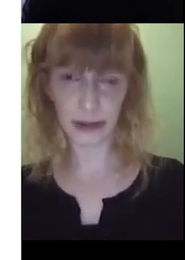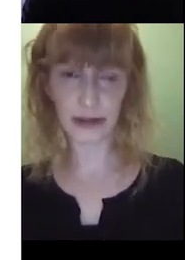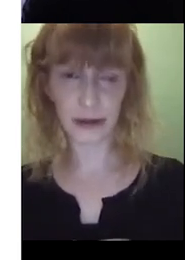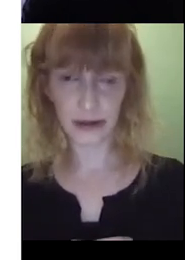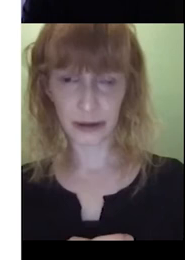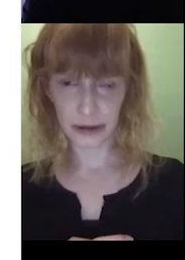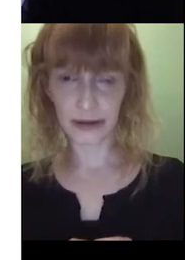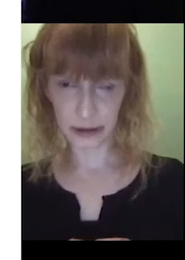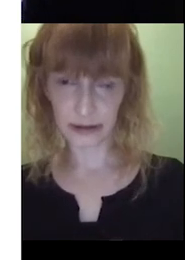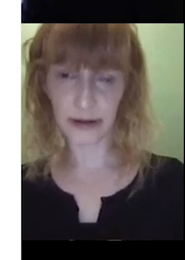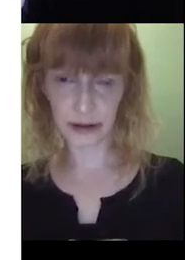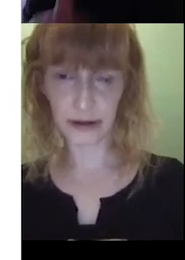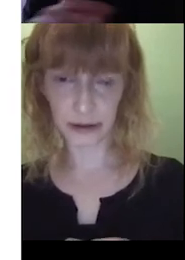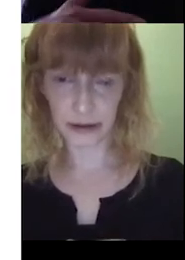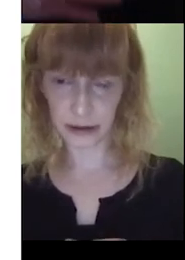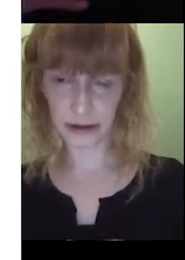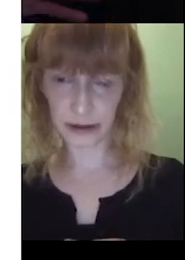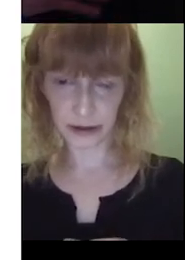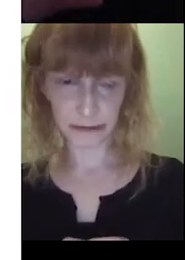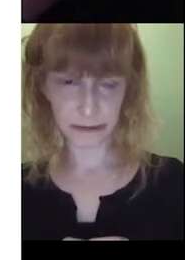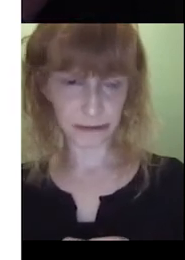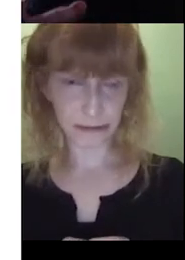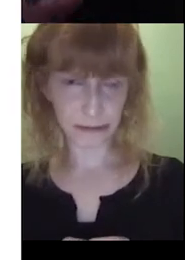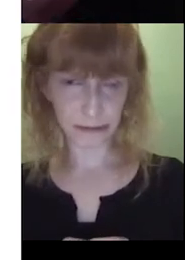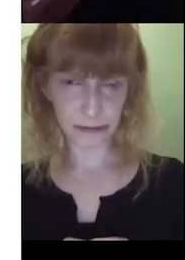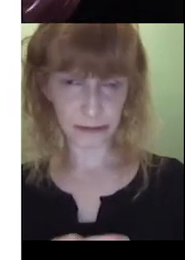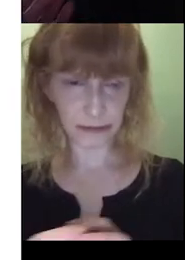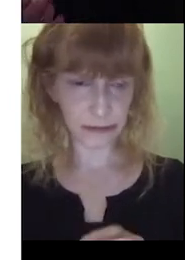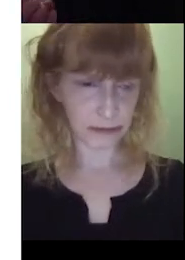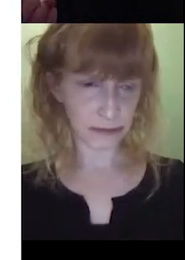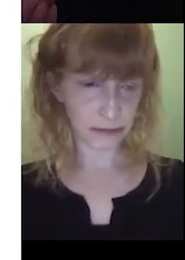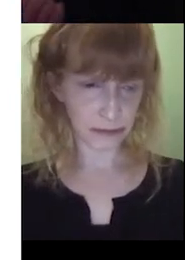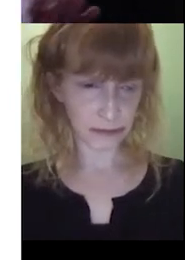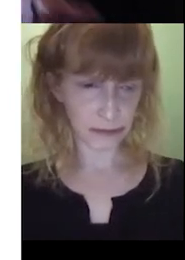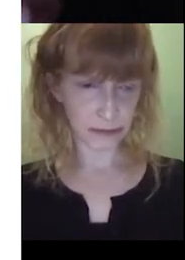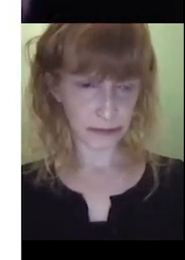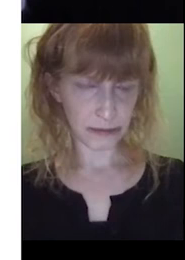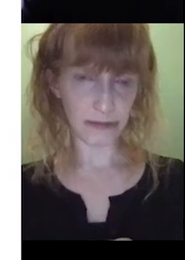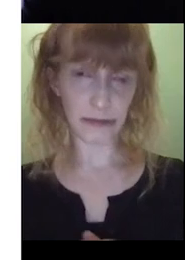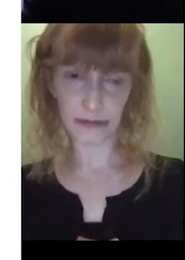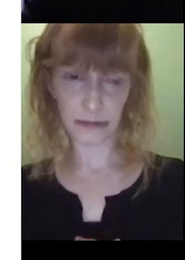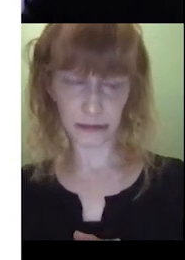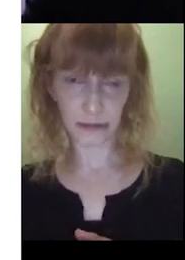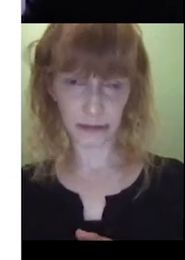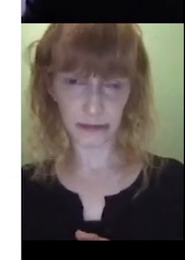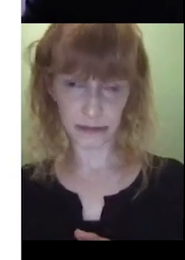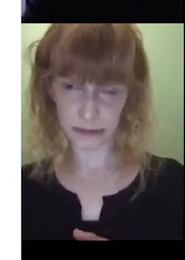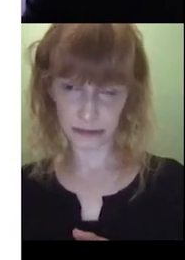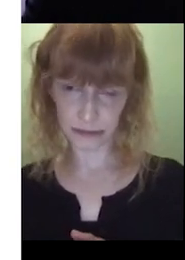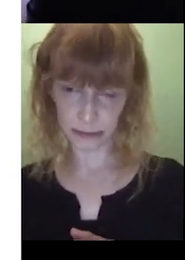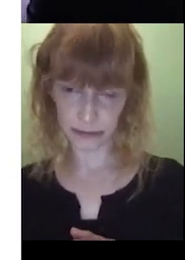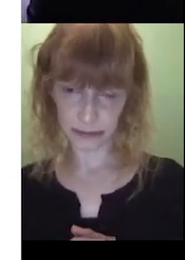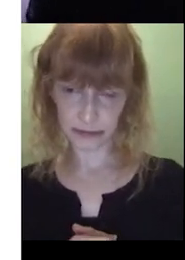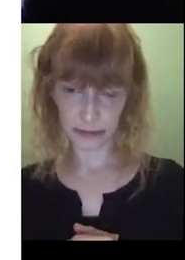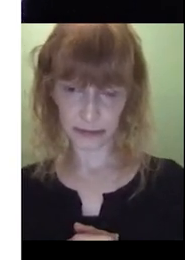know, how simple do you want to make it? Or as, um, a child's language, uh, is developing, then you might be